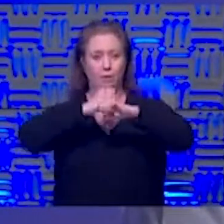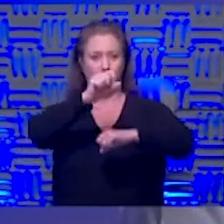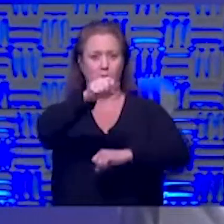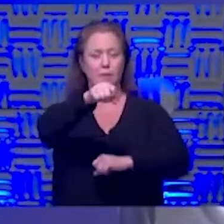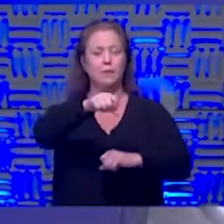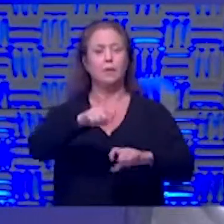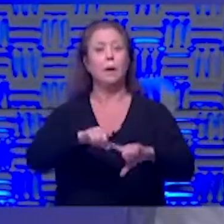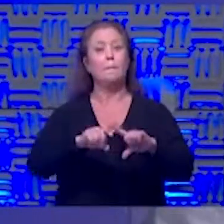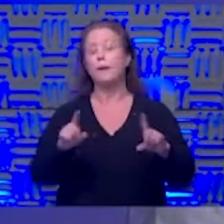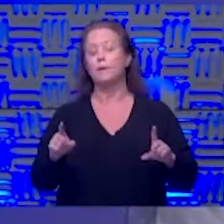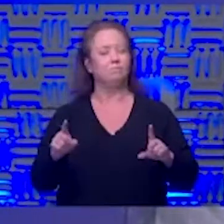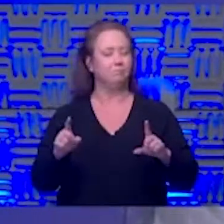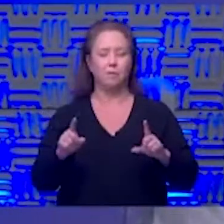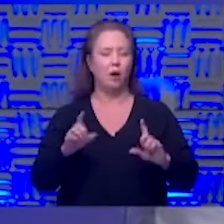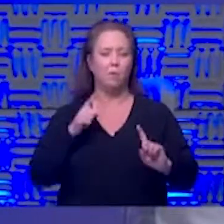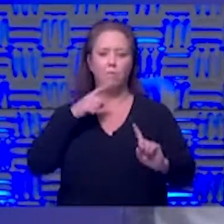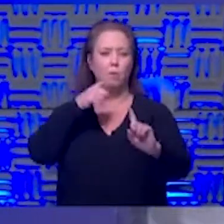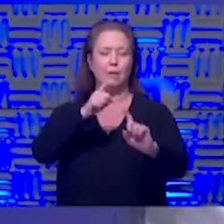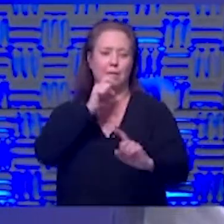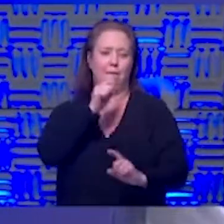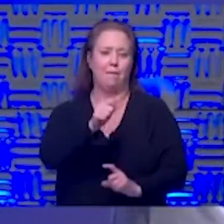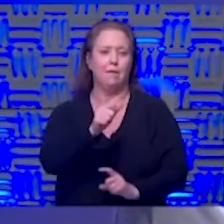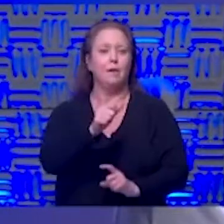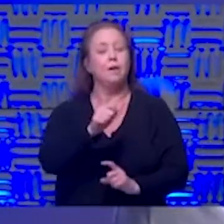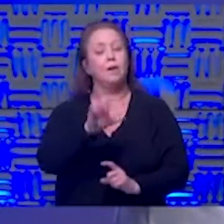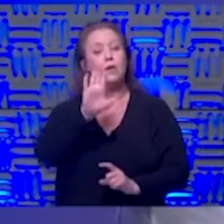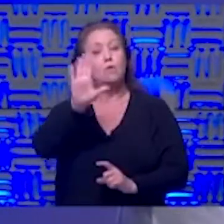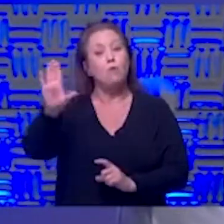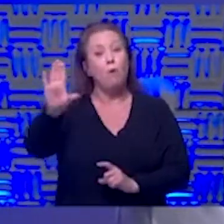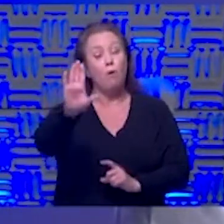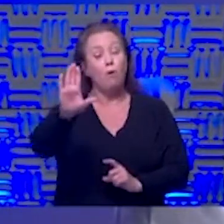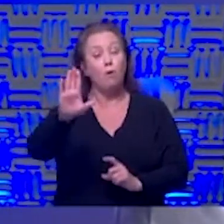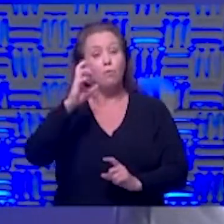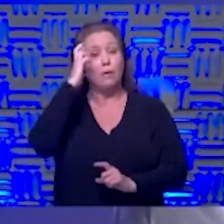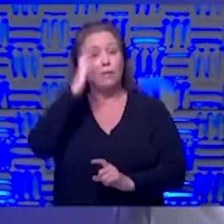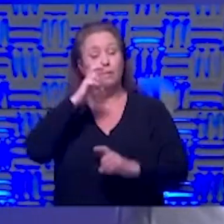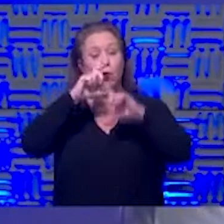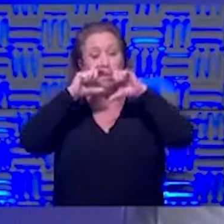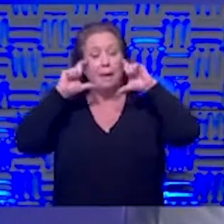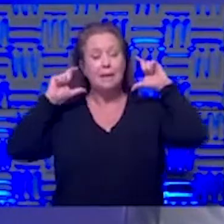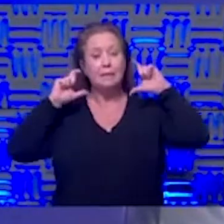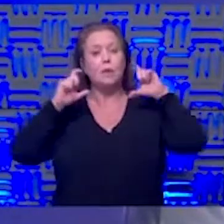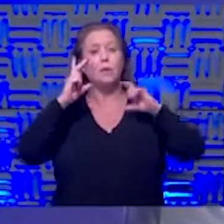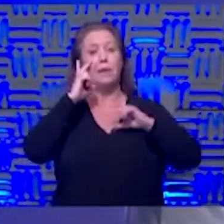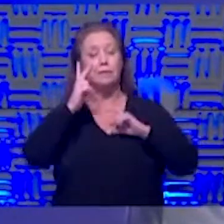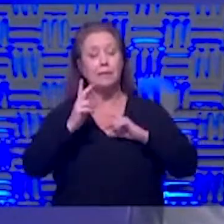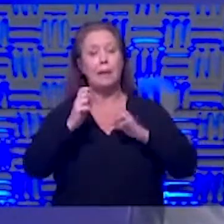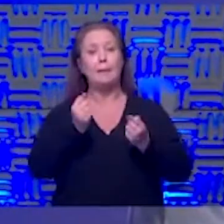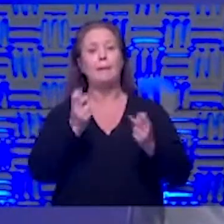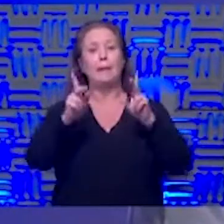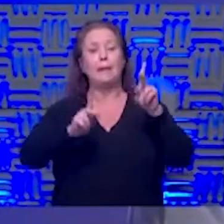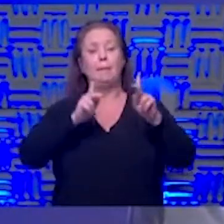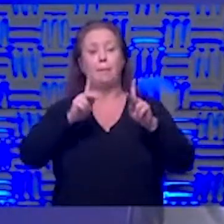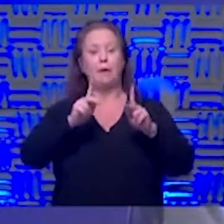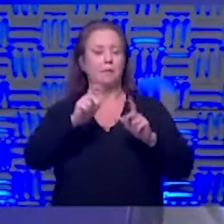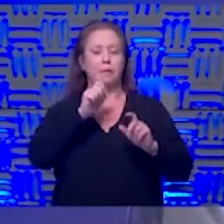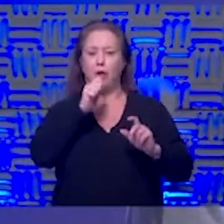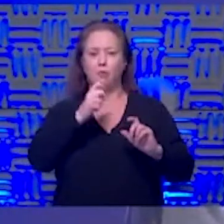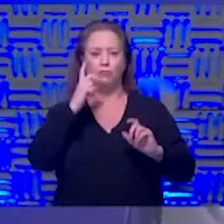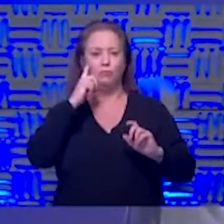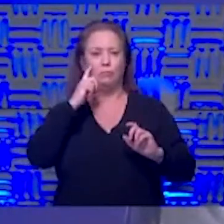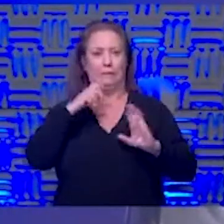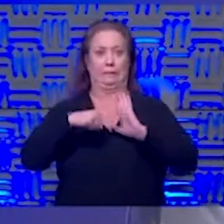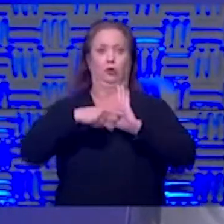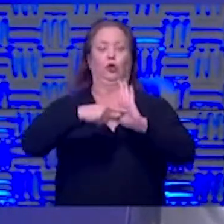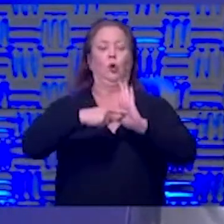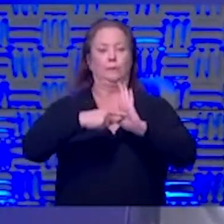but again that has not been our main point as to why you should wear a mask you should wear a mask because we have also seen that many people can be asymptomatic or pre